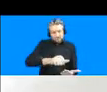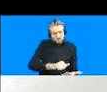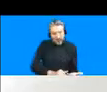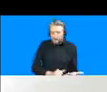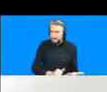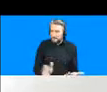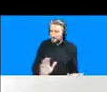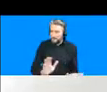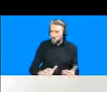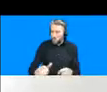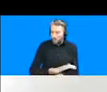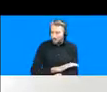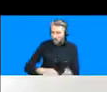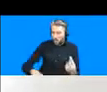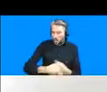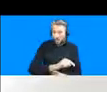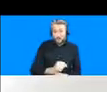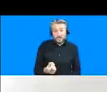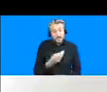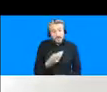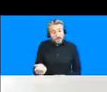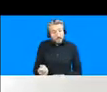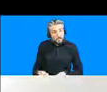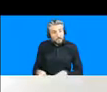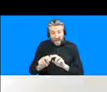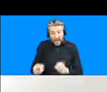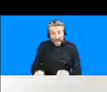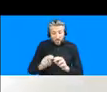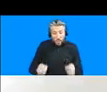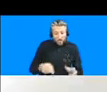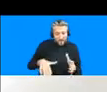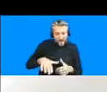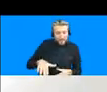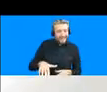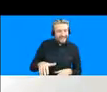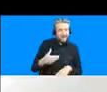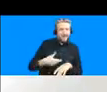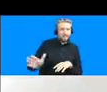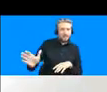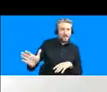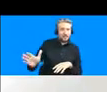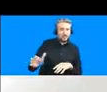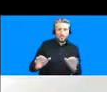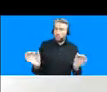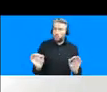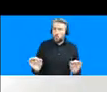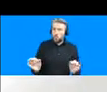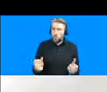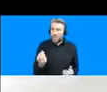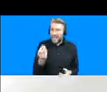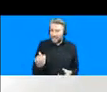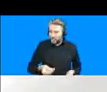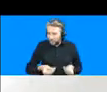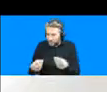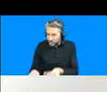uh different kinds of households were left out of these uh of um you know getting access to the emergency cash cash program and there are complex